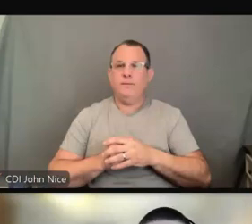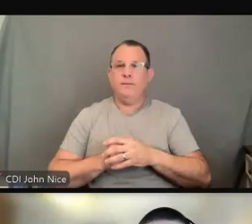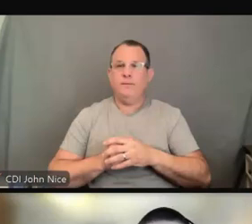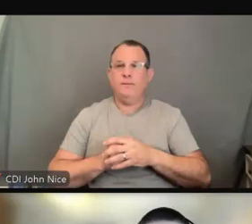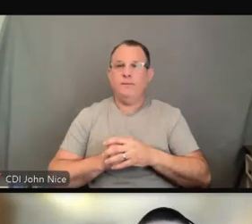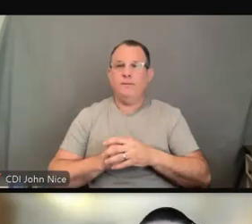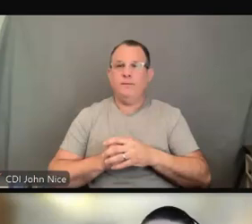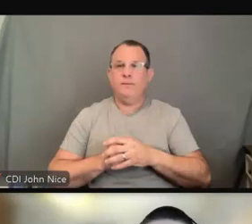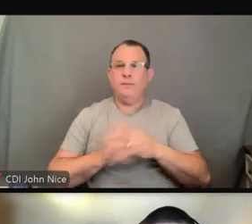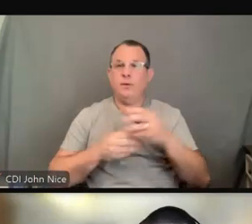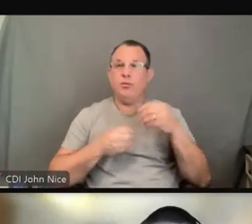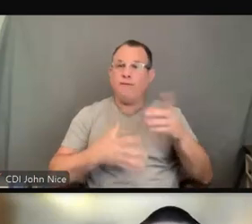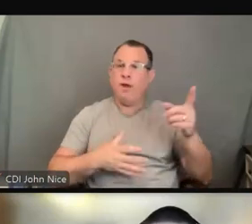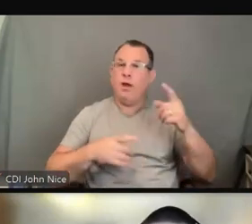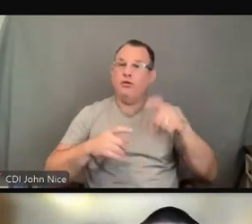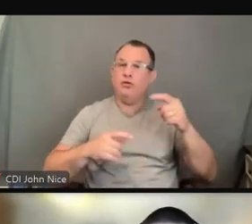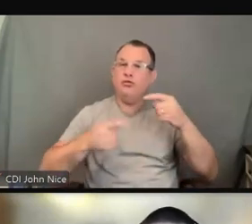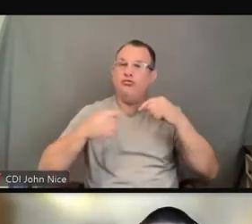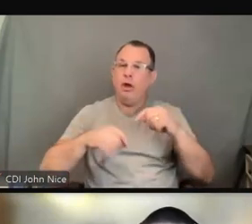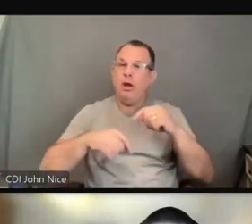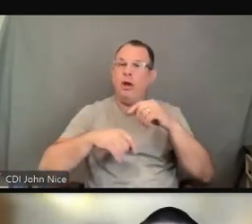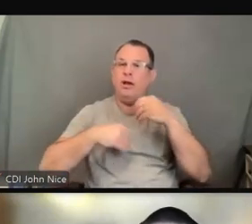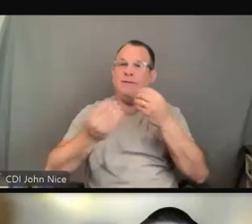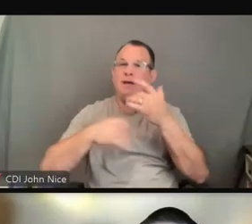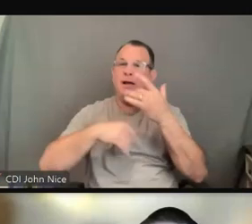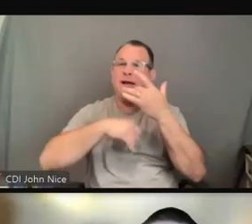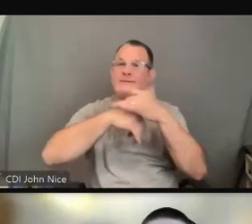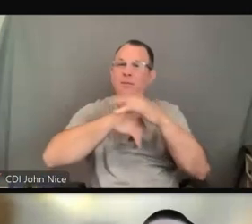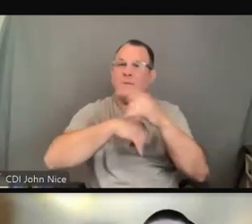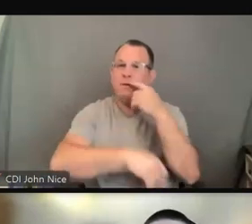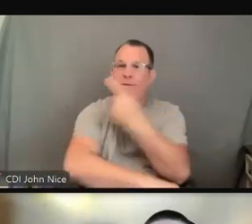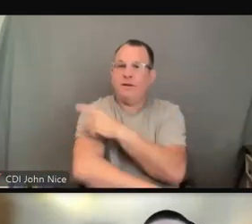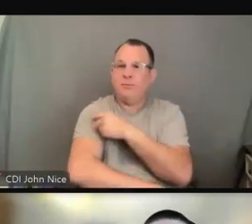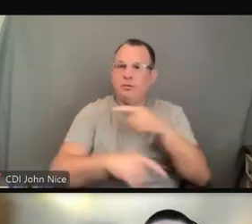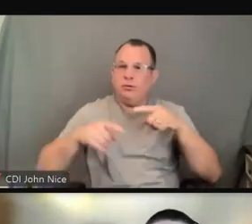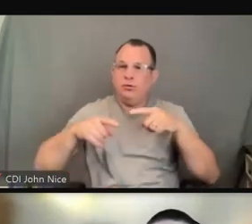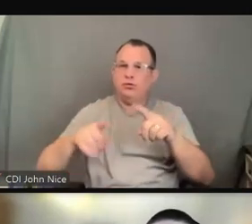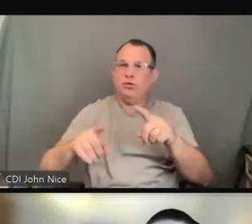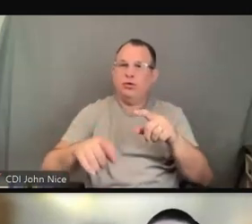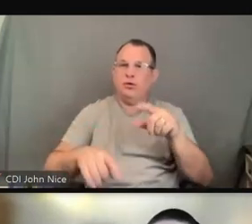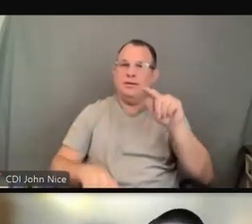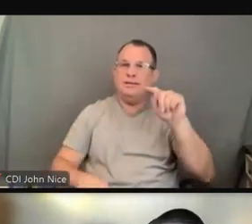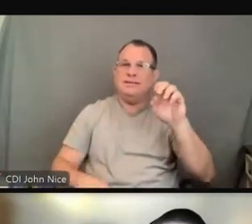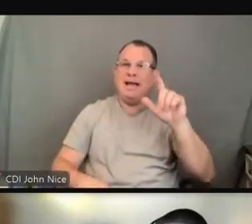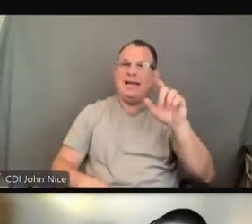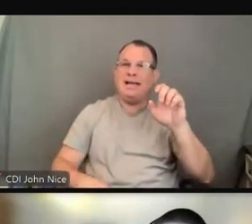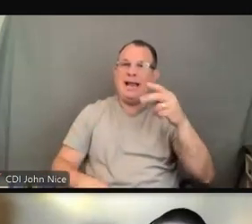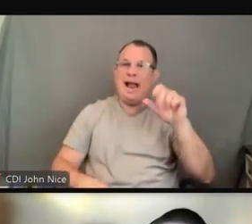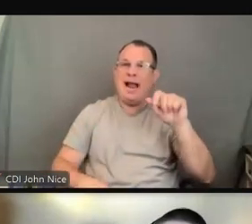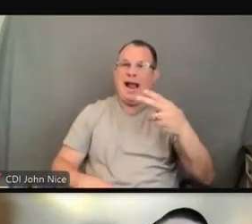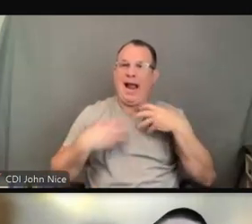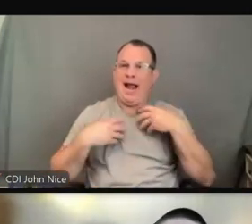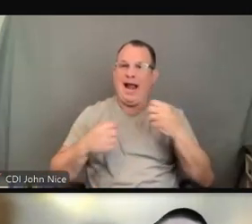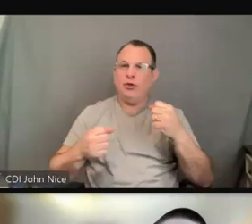to patient during a telehealth session, for instance. But, yeah, the answer would be, it would depend on the provider, and